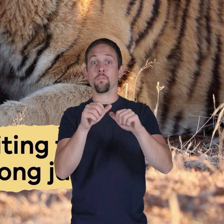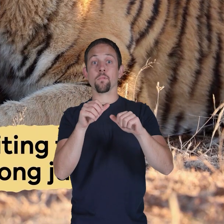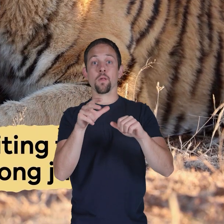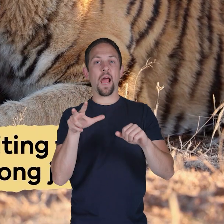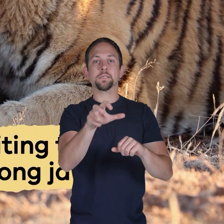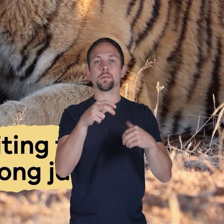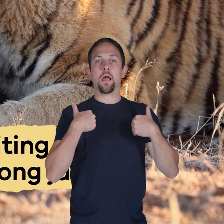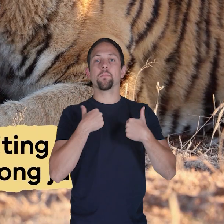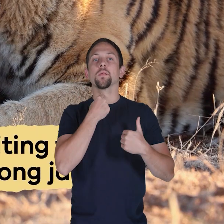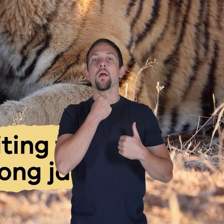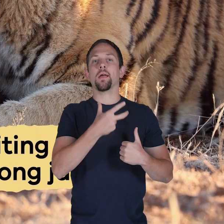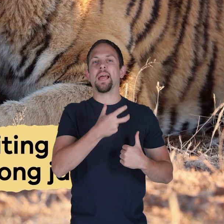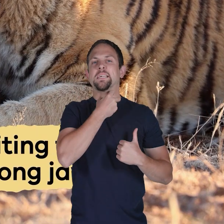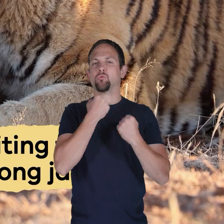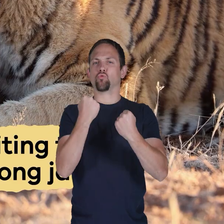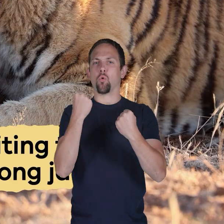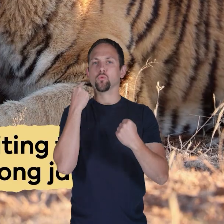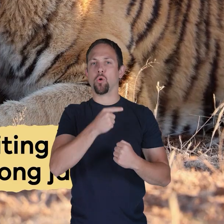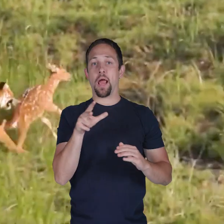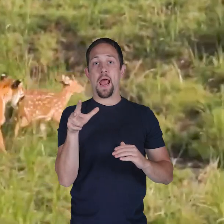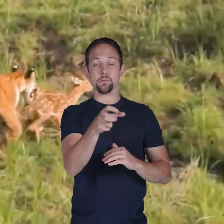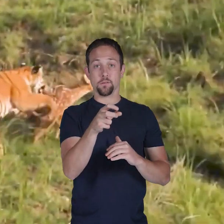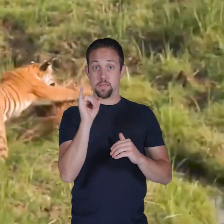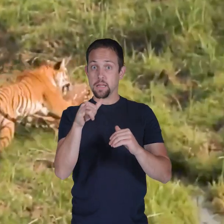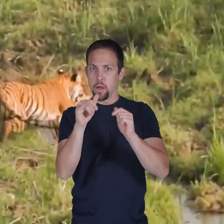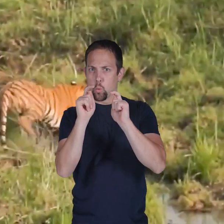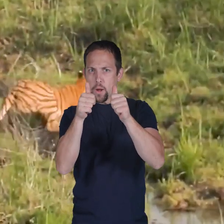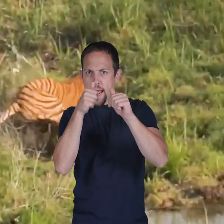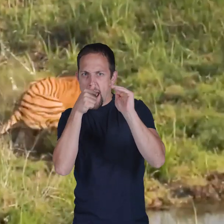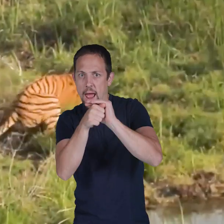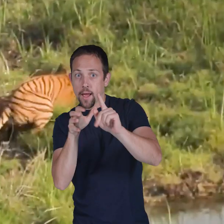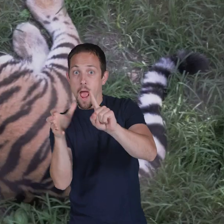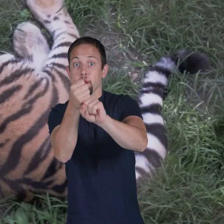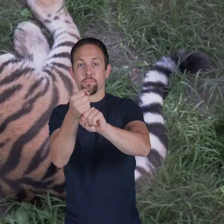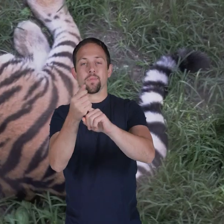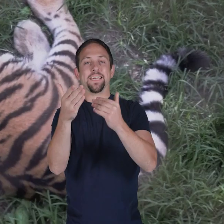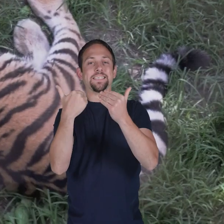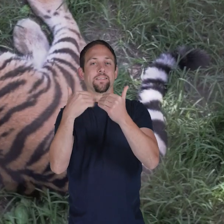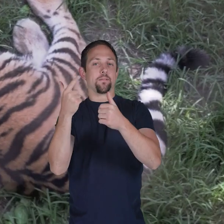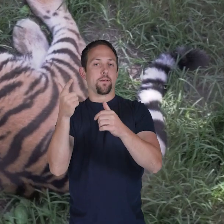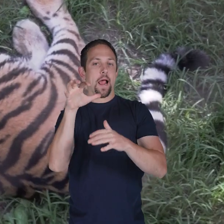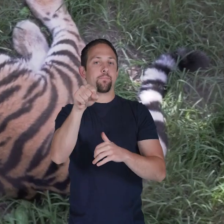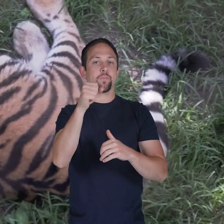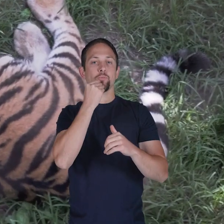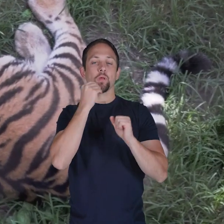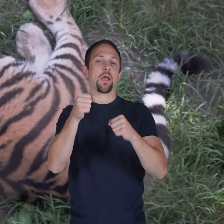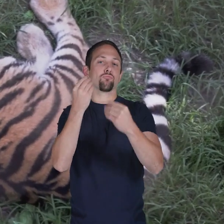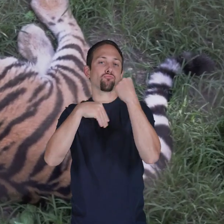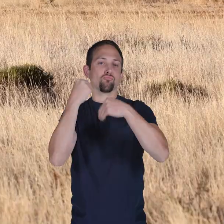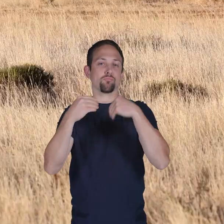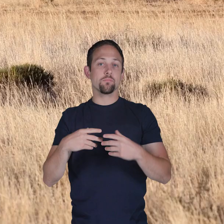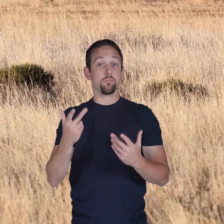biting the animal's neck with their strong jaws. This quick and decisive attack helps them catch their food efficiently.